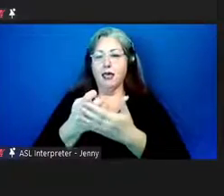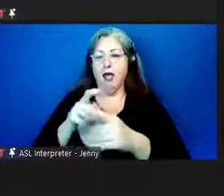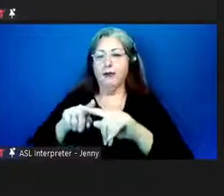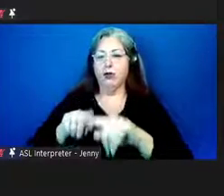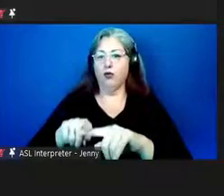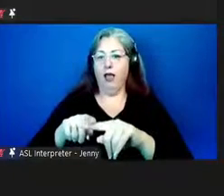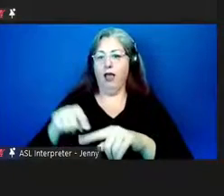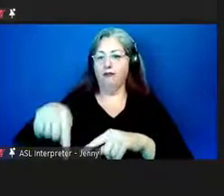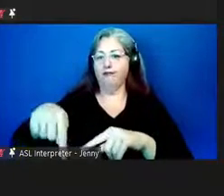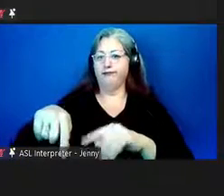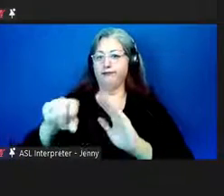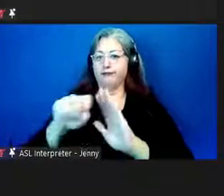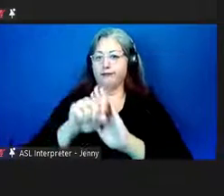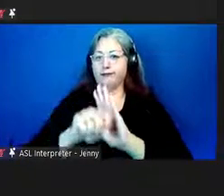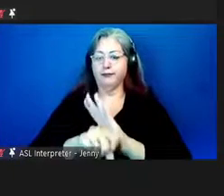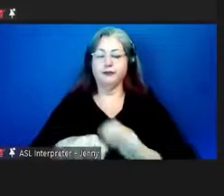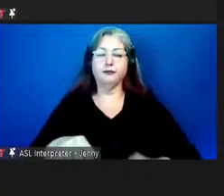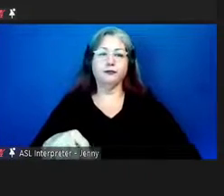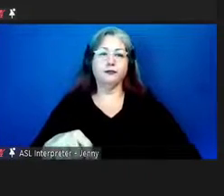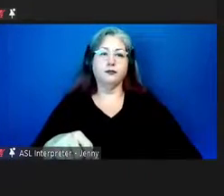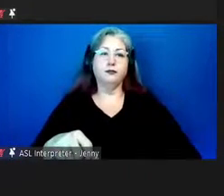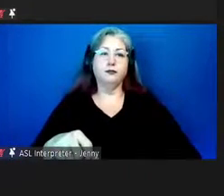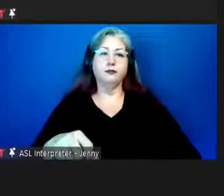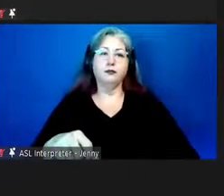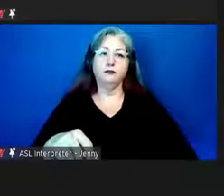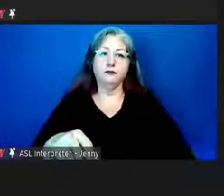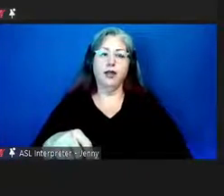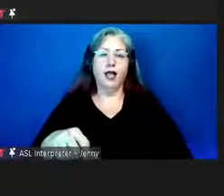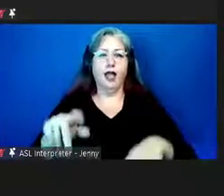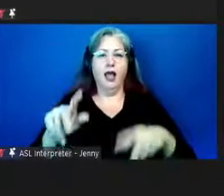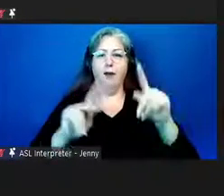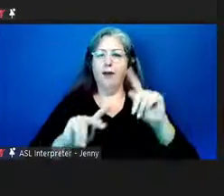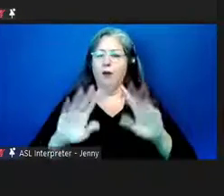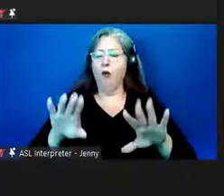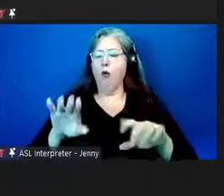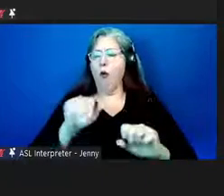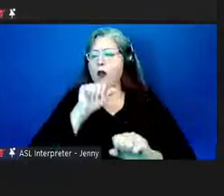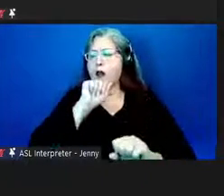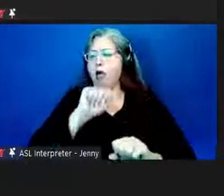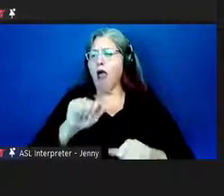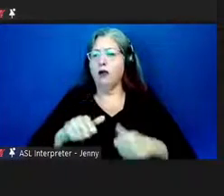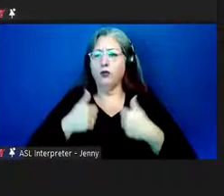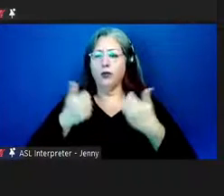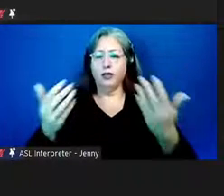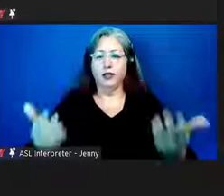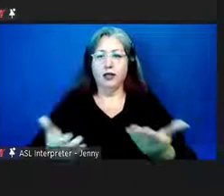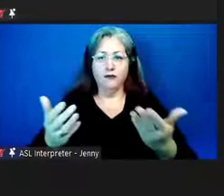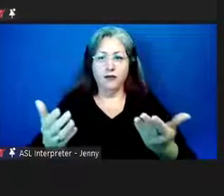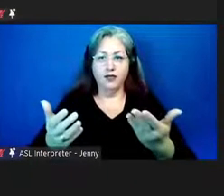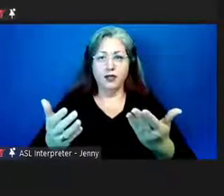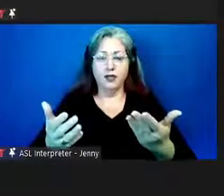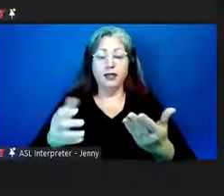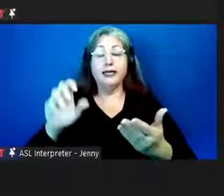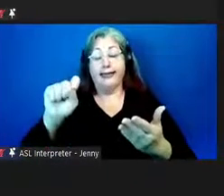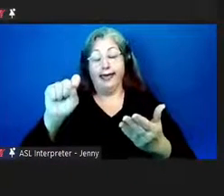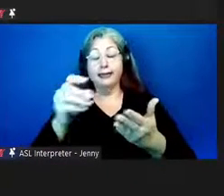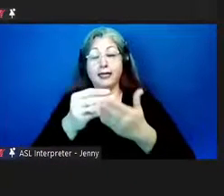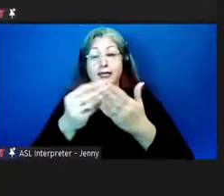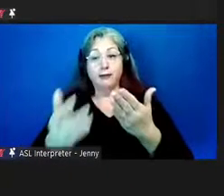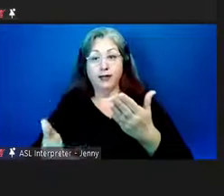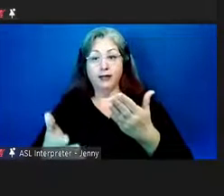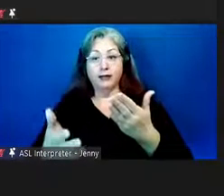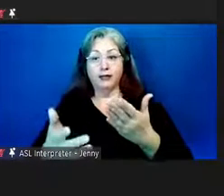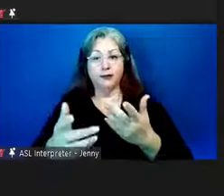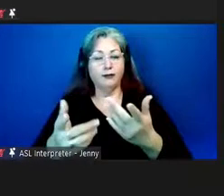the state and lots of people love to live in hawaii it might have might it's expensive but still